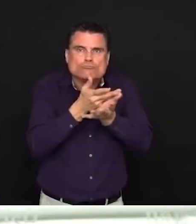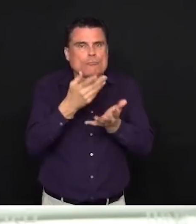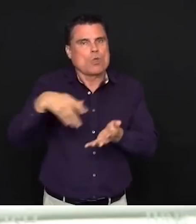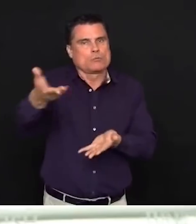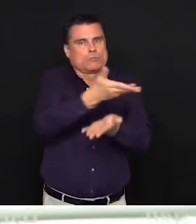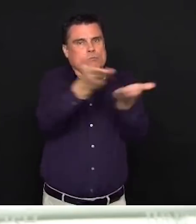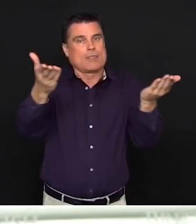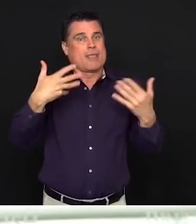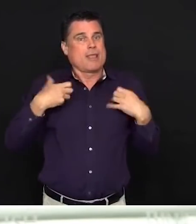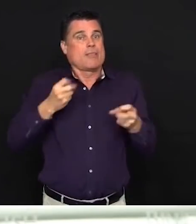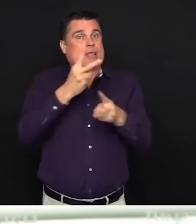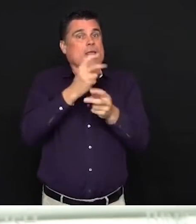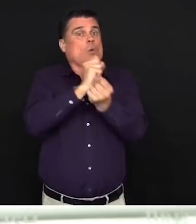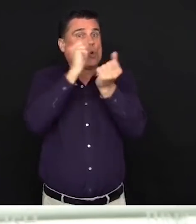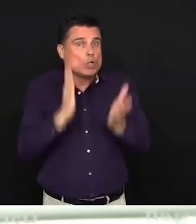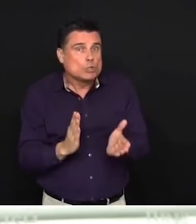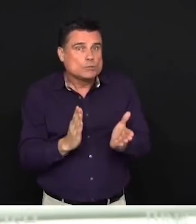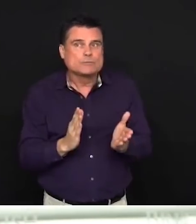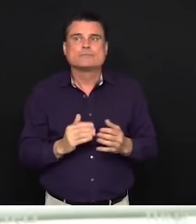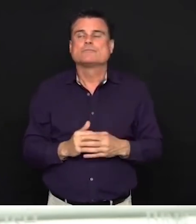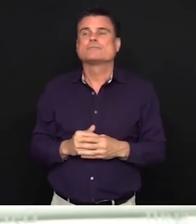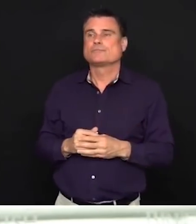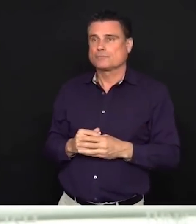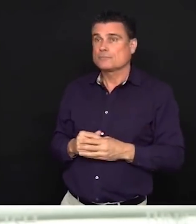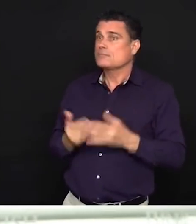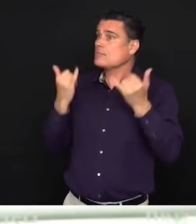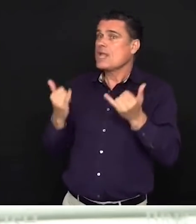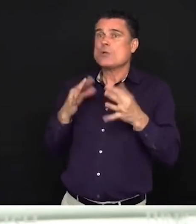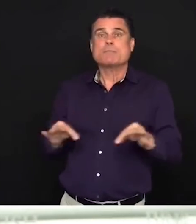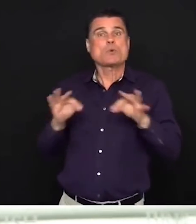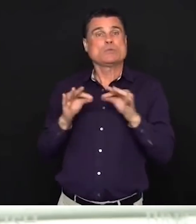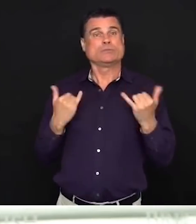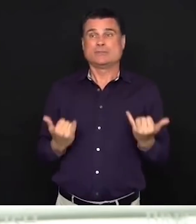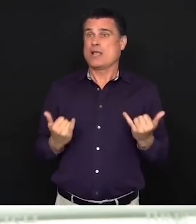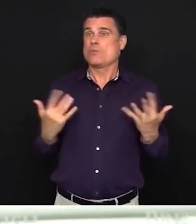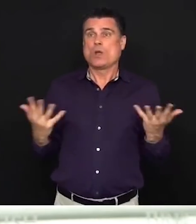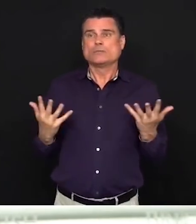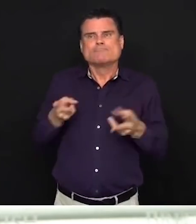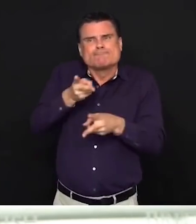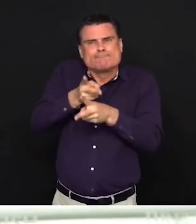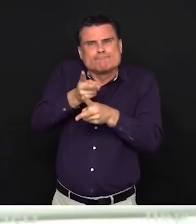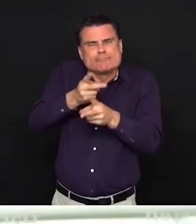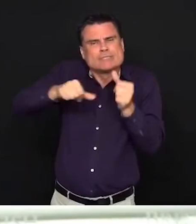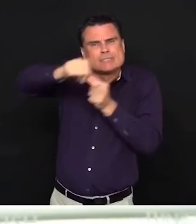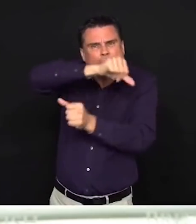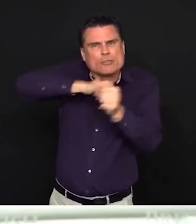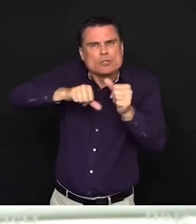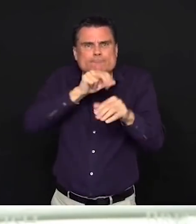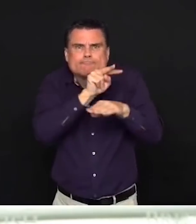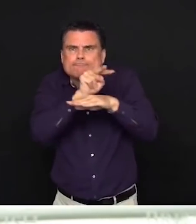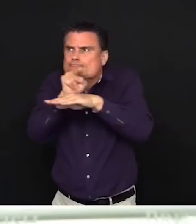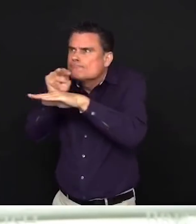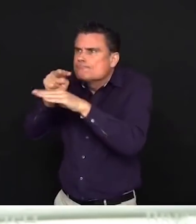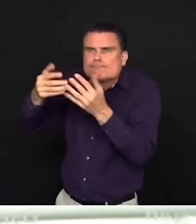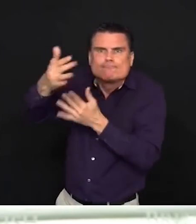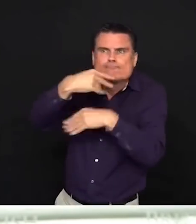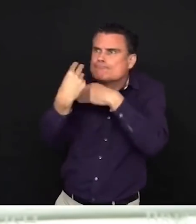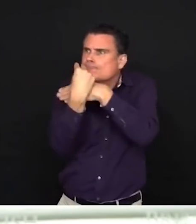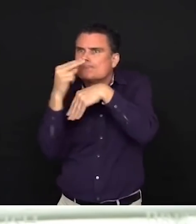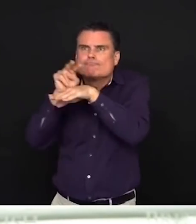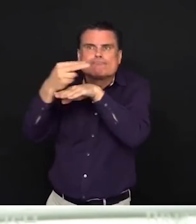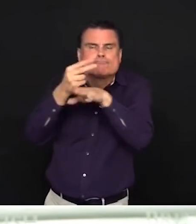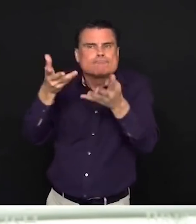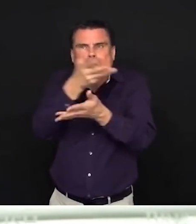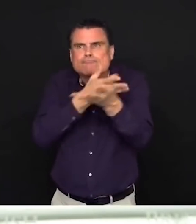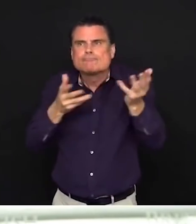see people stepping up all across the province in so many different ways to support each other. And I want to appeal to each and every